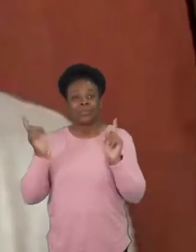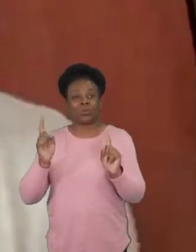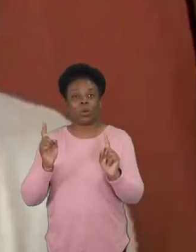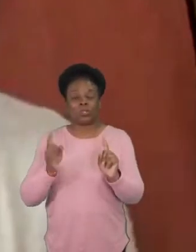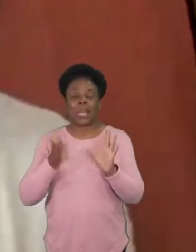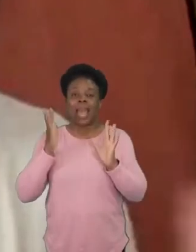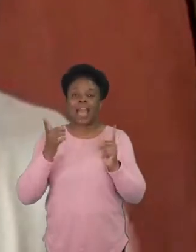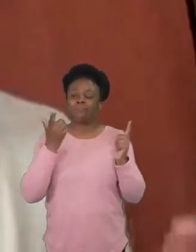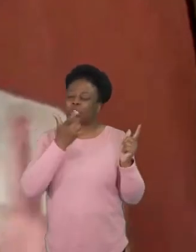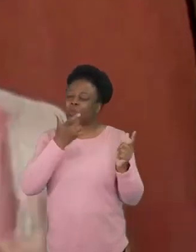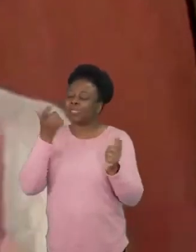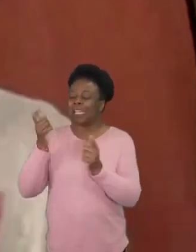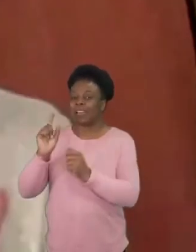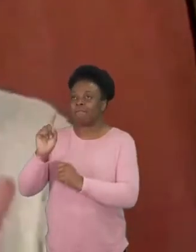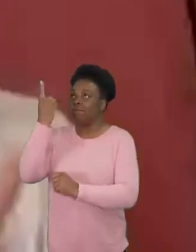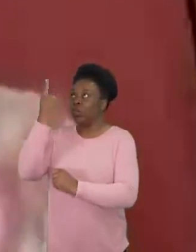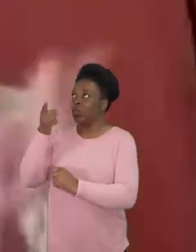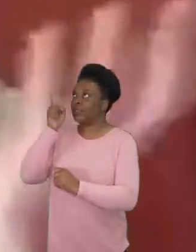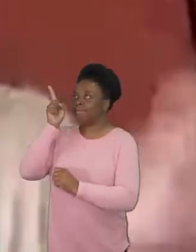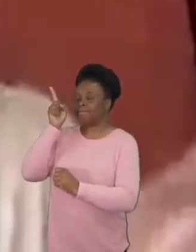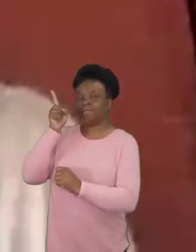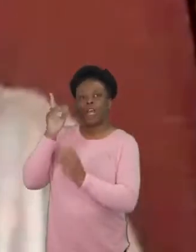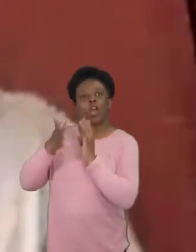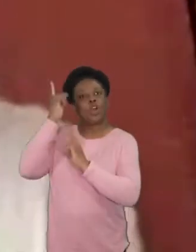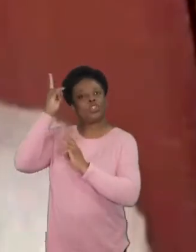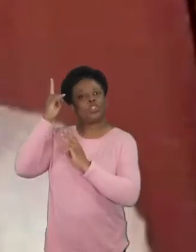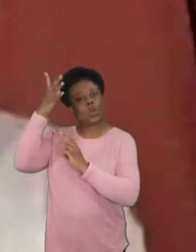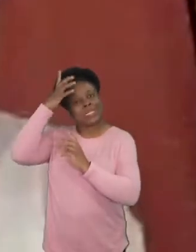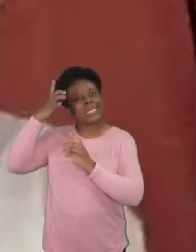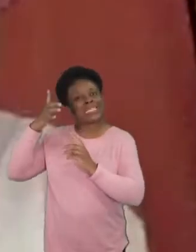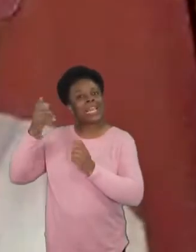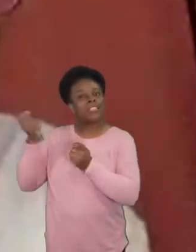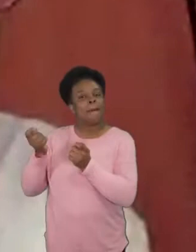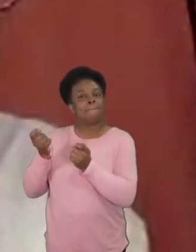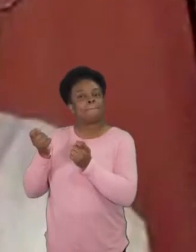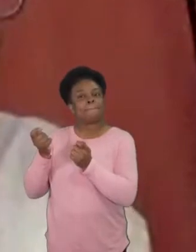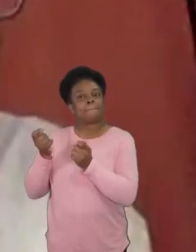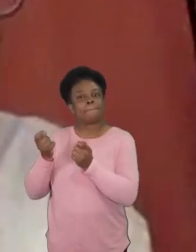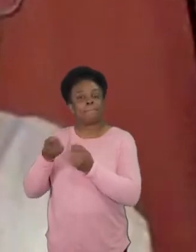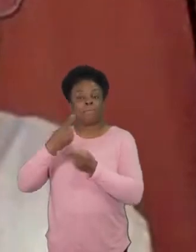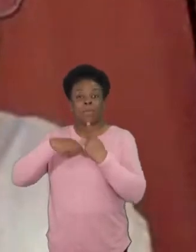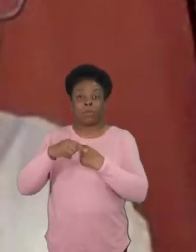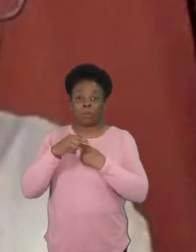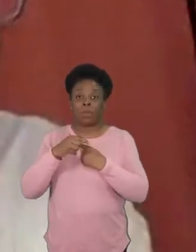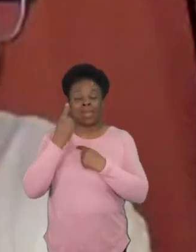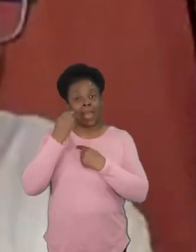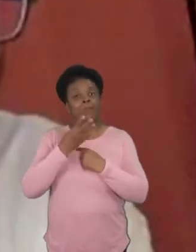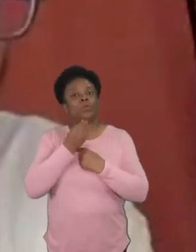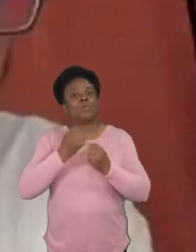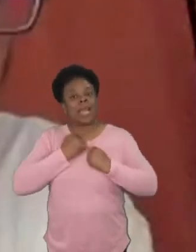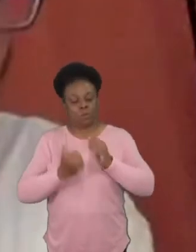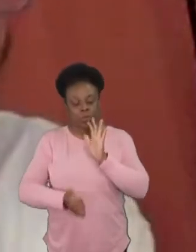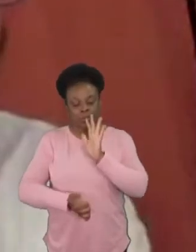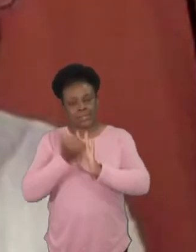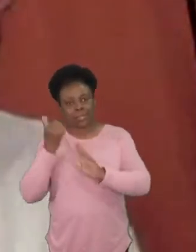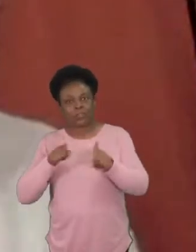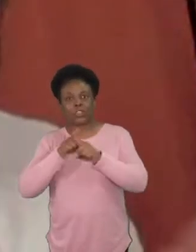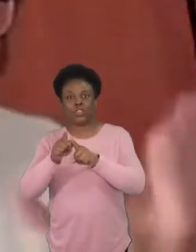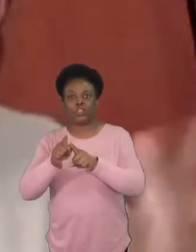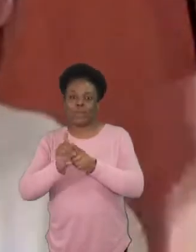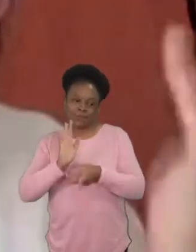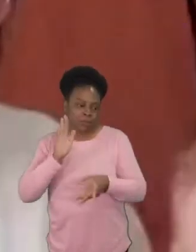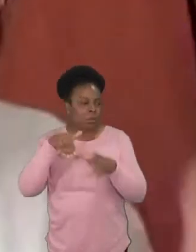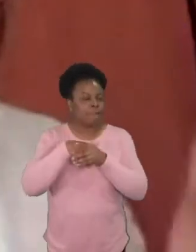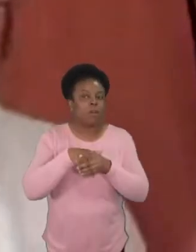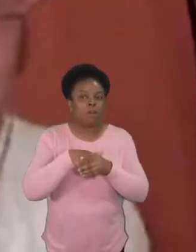not just about paying the bills but it's about trying to contribute to a bigger story of the you know god redeeming the world and